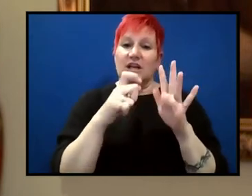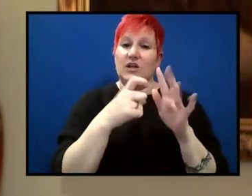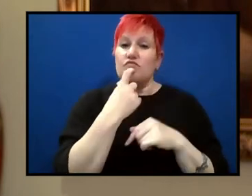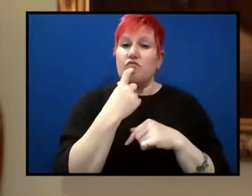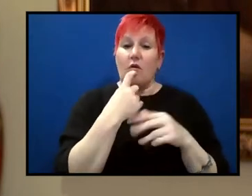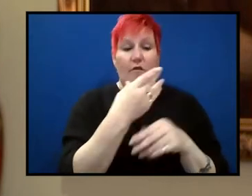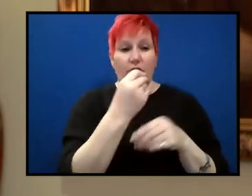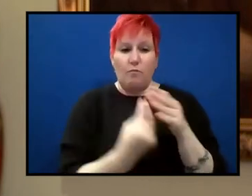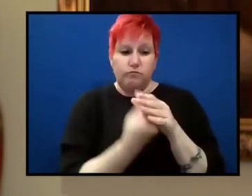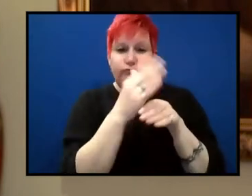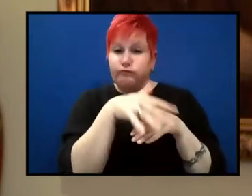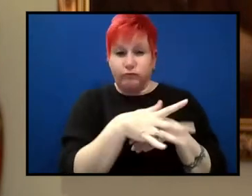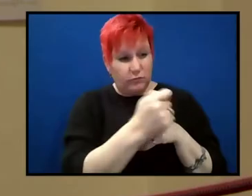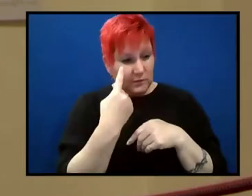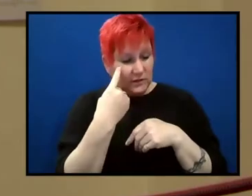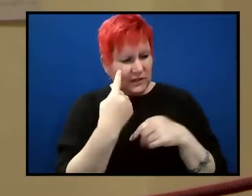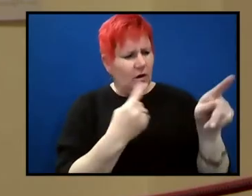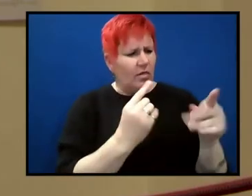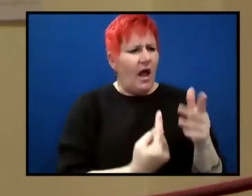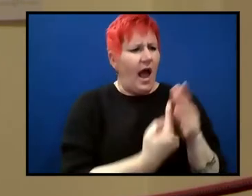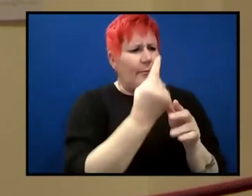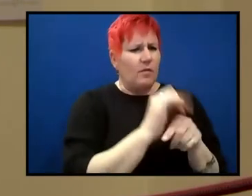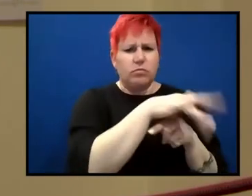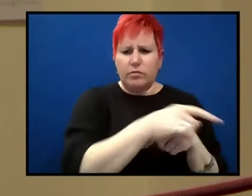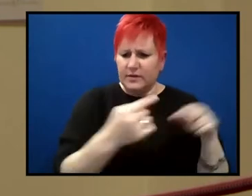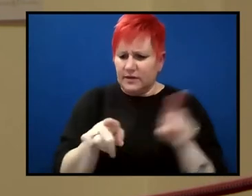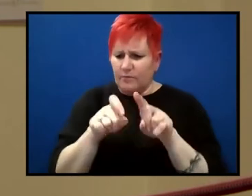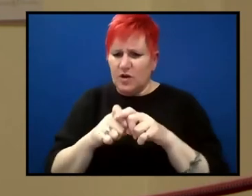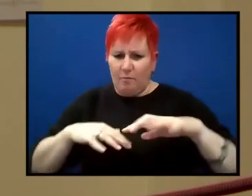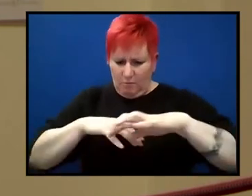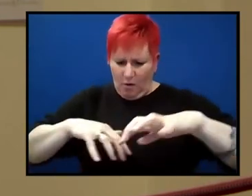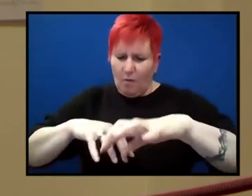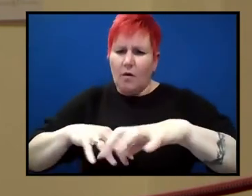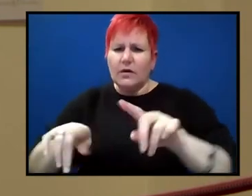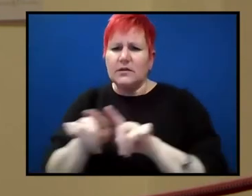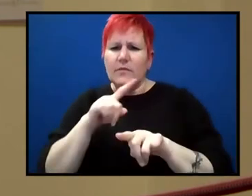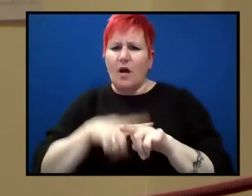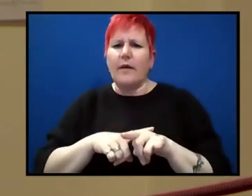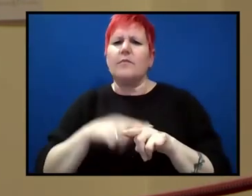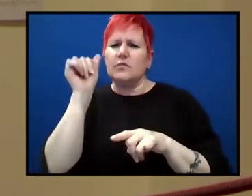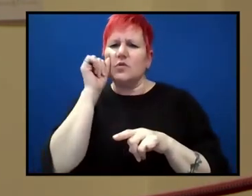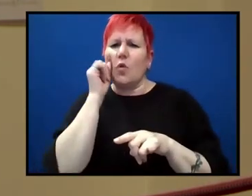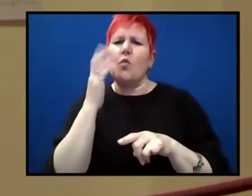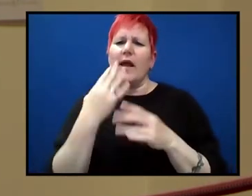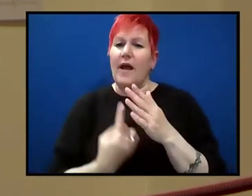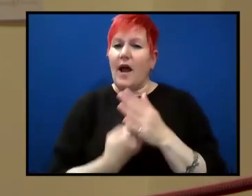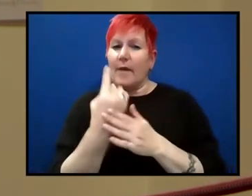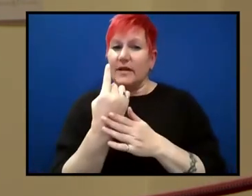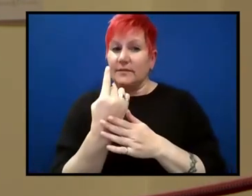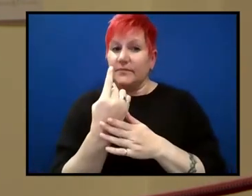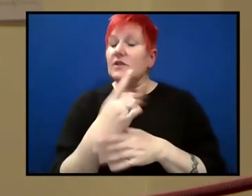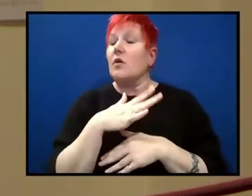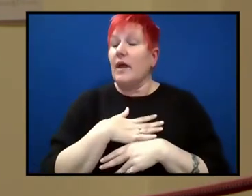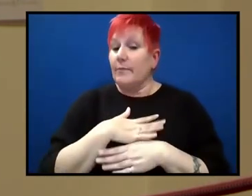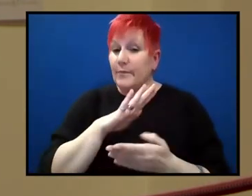you could say that a particular magnetic reversal was of a certain age. And that meant that within a matter of a few